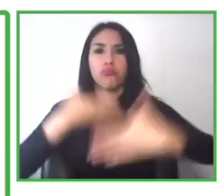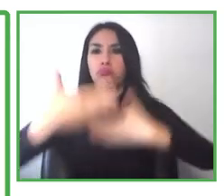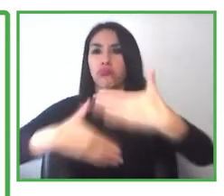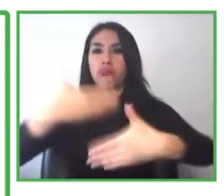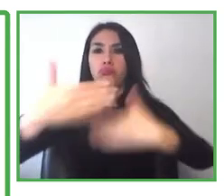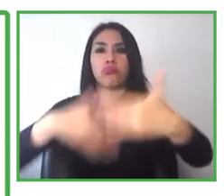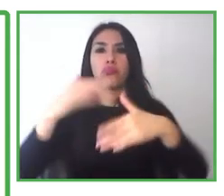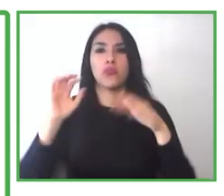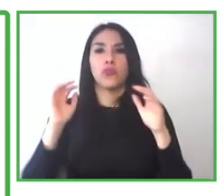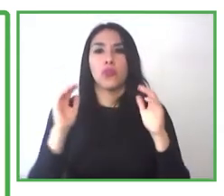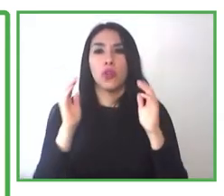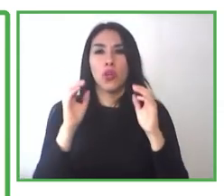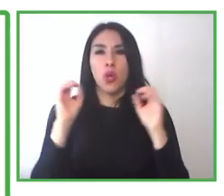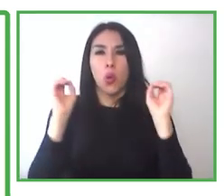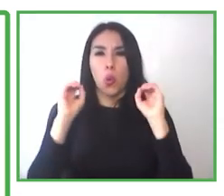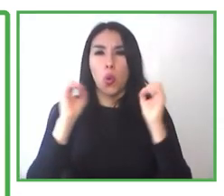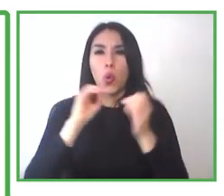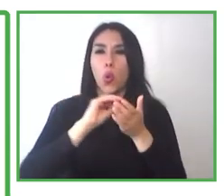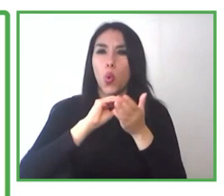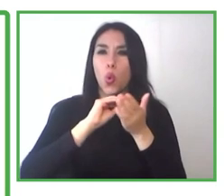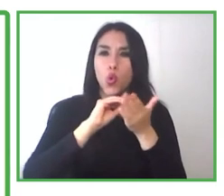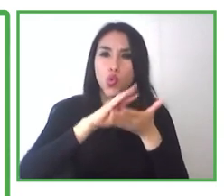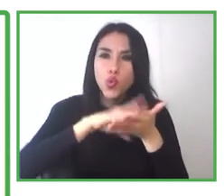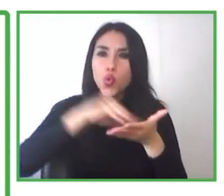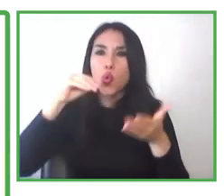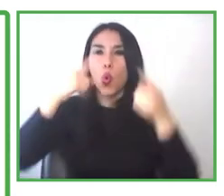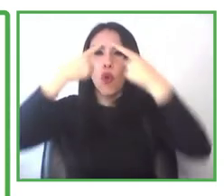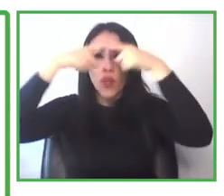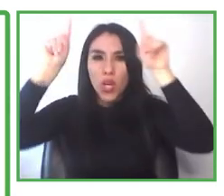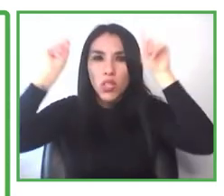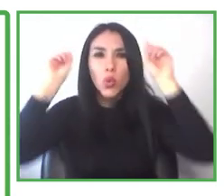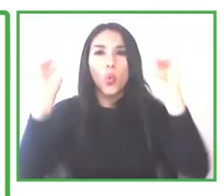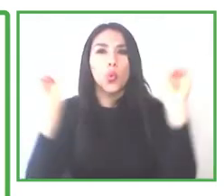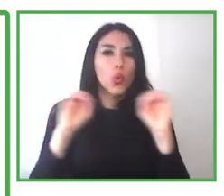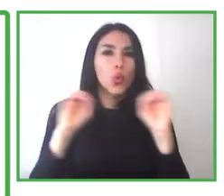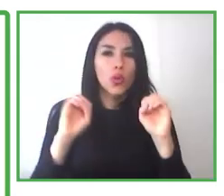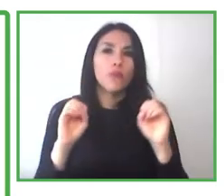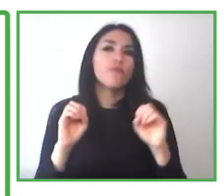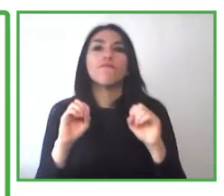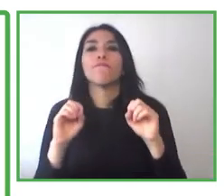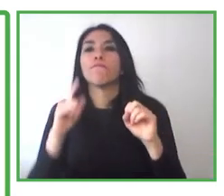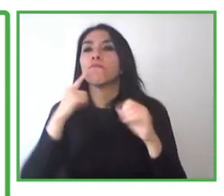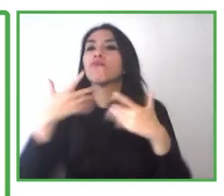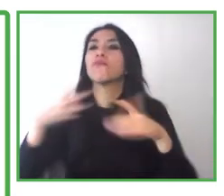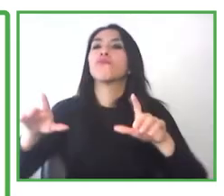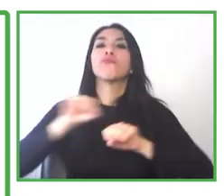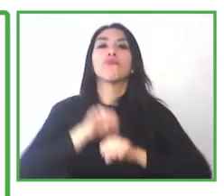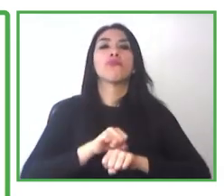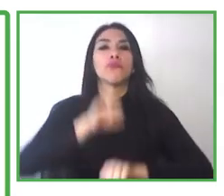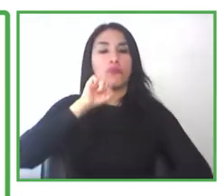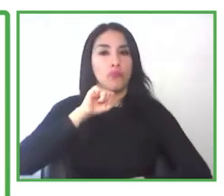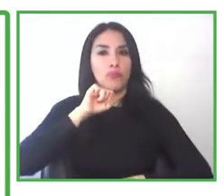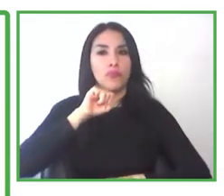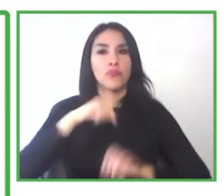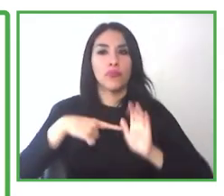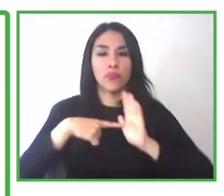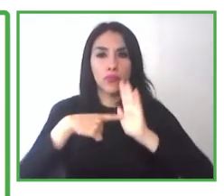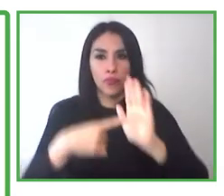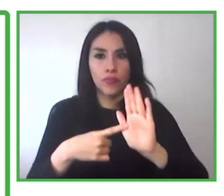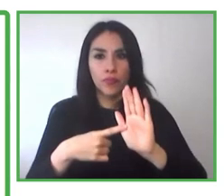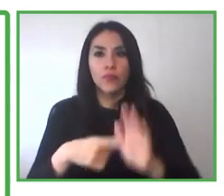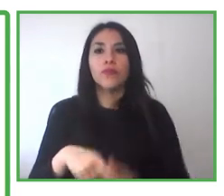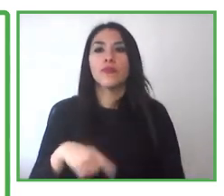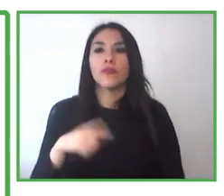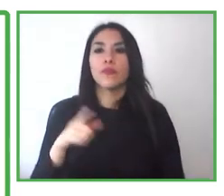I know how to do my job well. So I invite you all to continue following